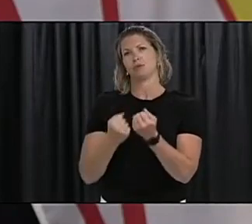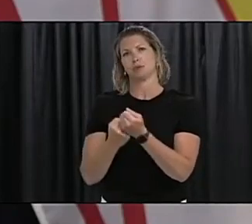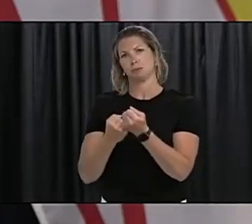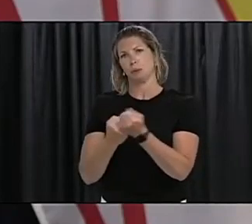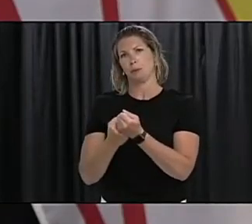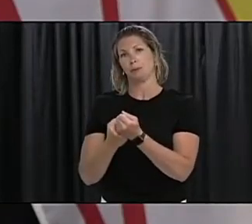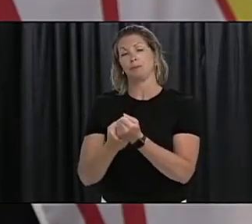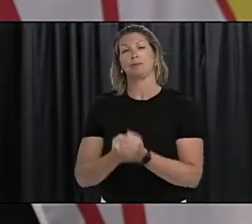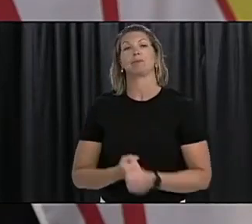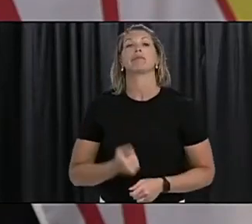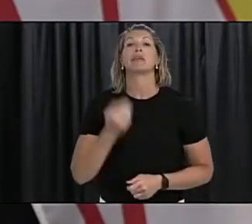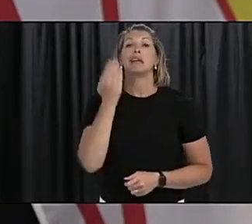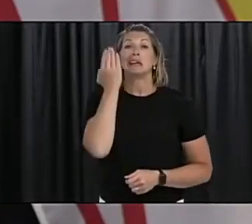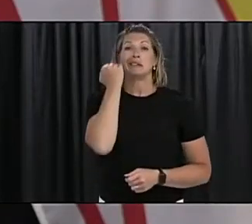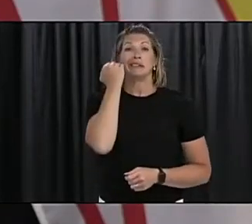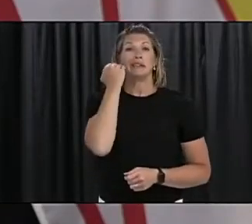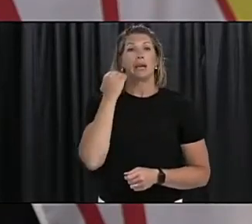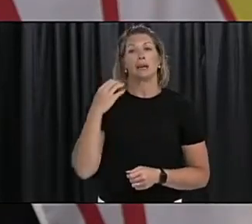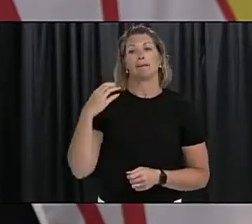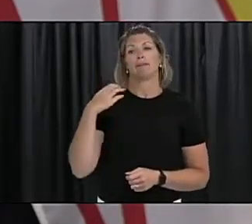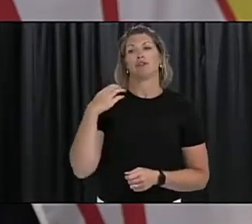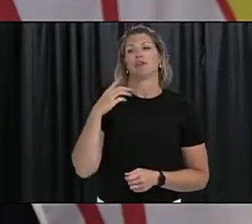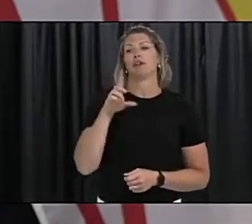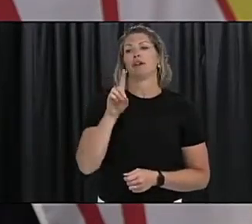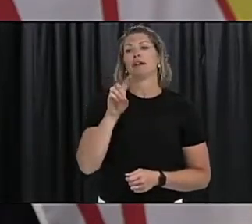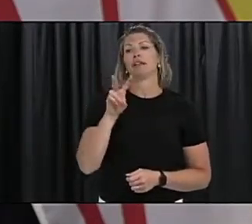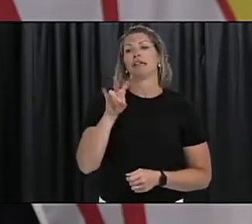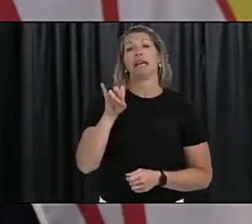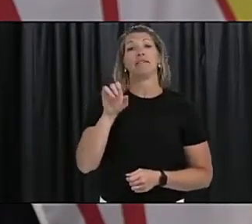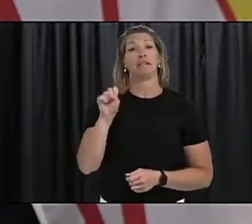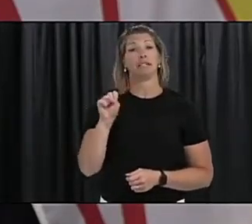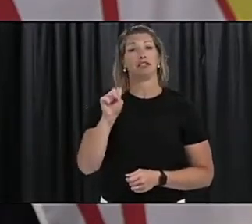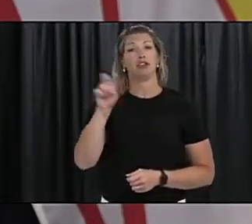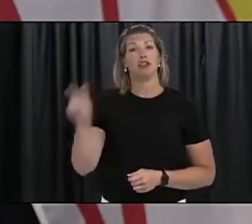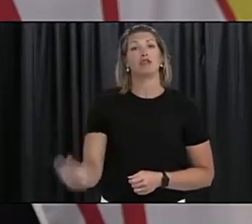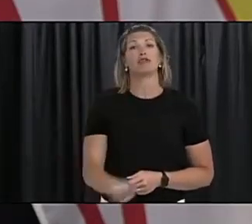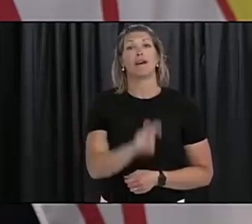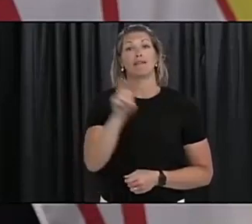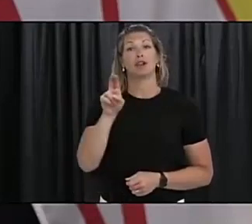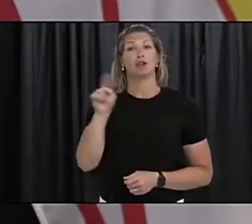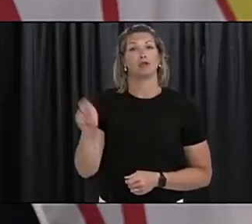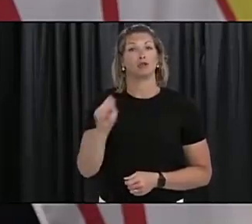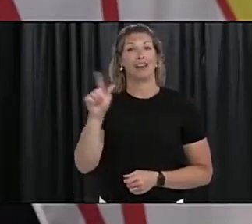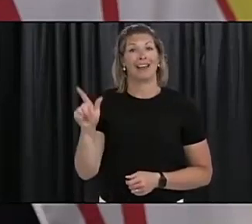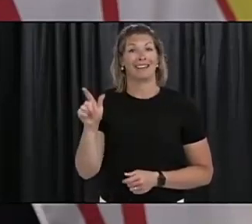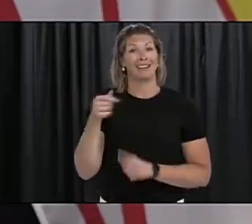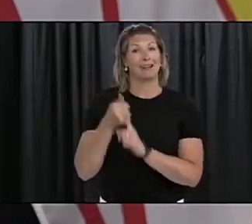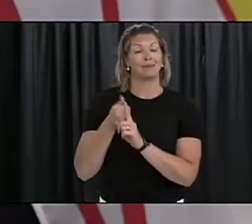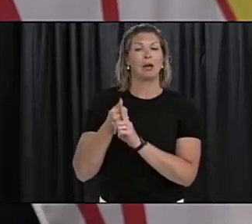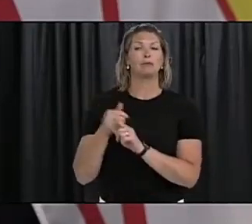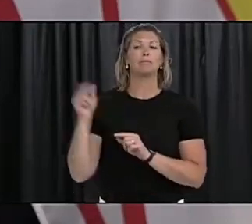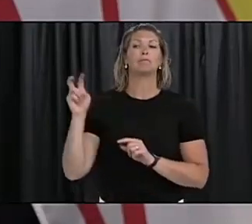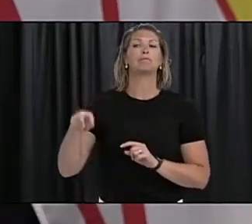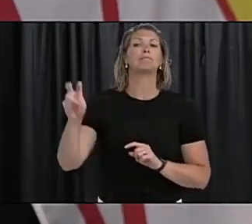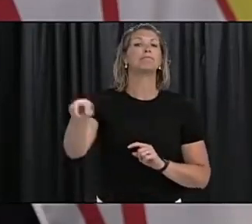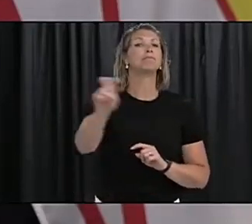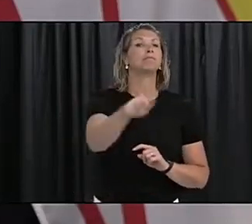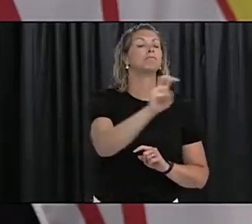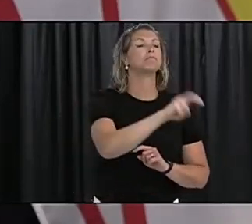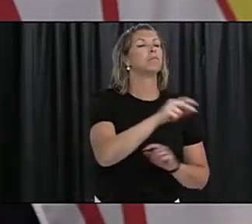Minister Davis on your recent travels around the province. He's been very busy highlighting some of the many incredible tourist destinations.